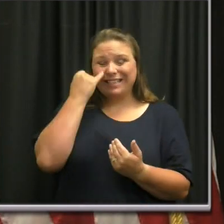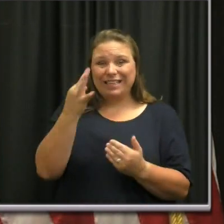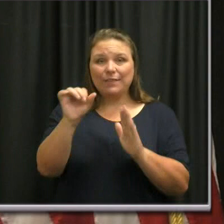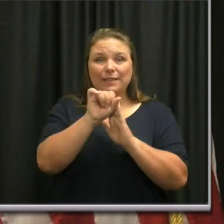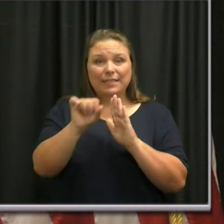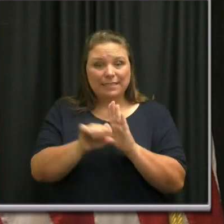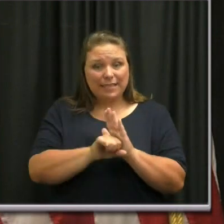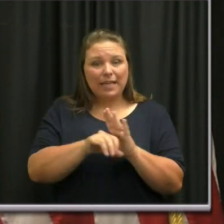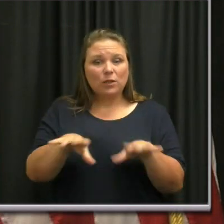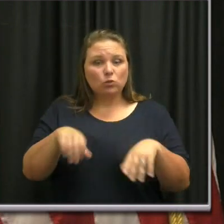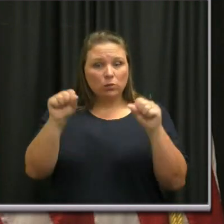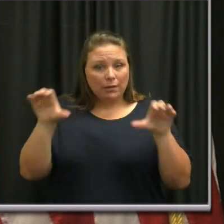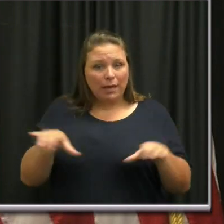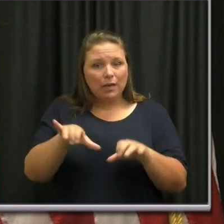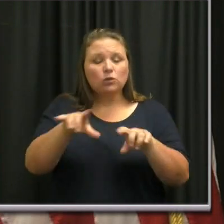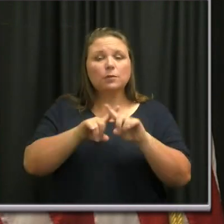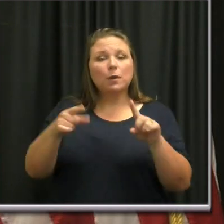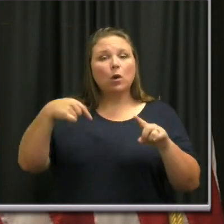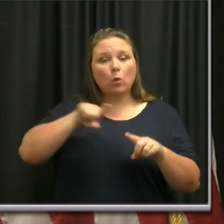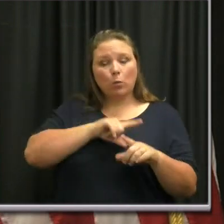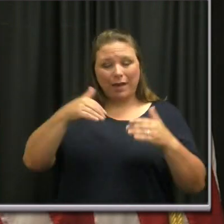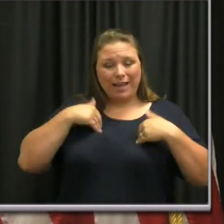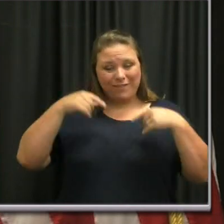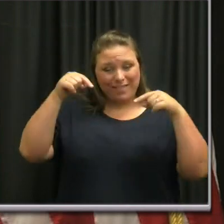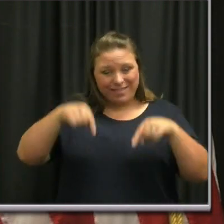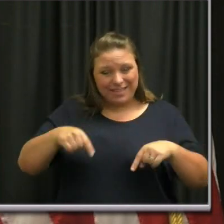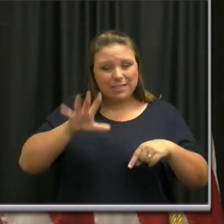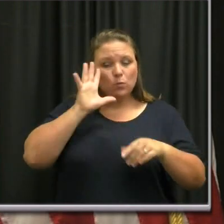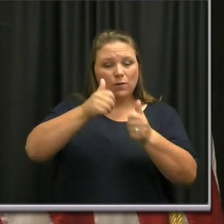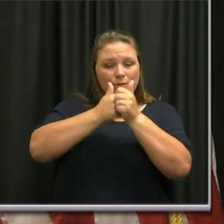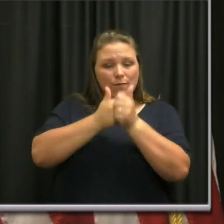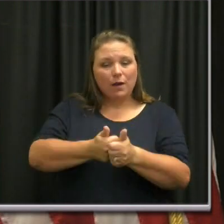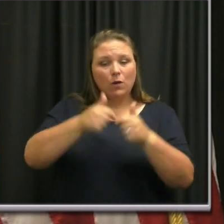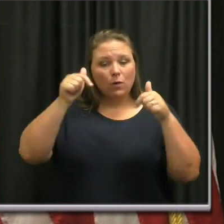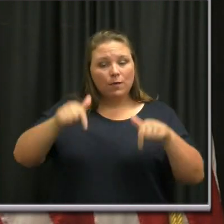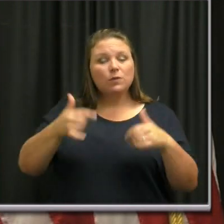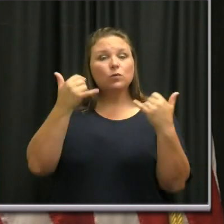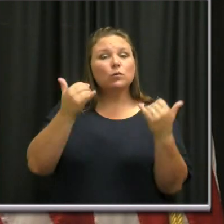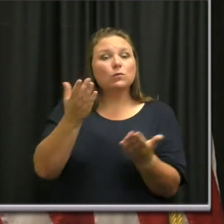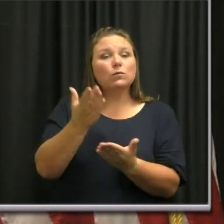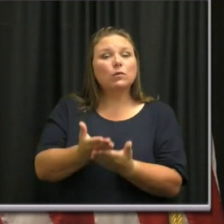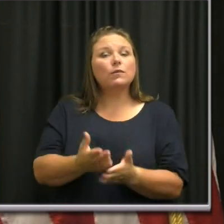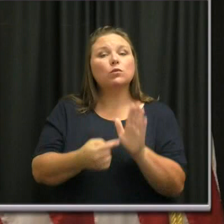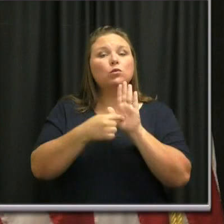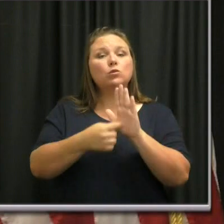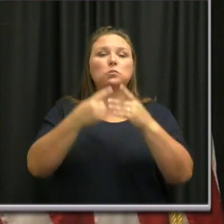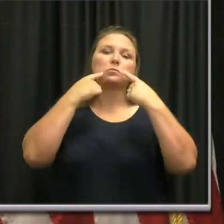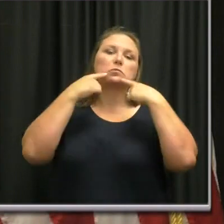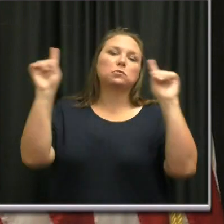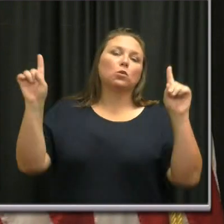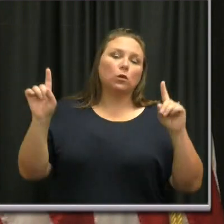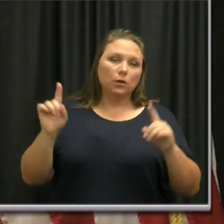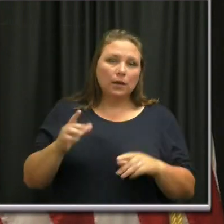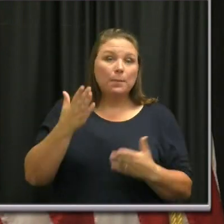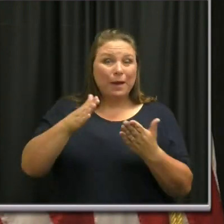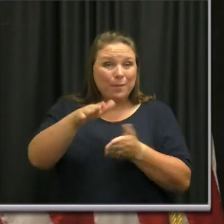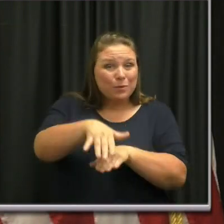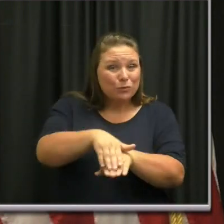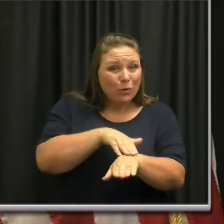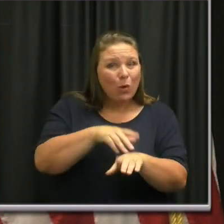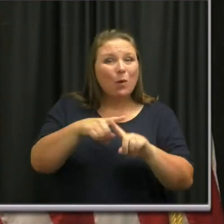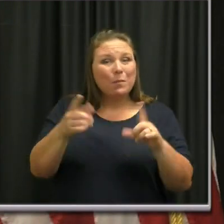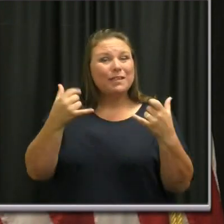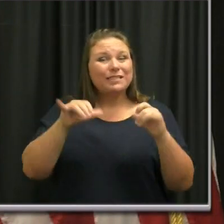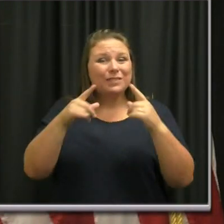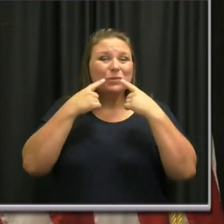action, but this is what we have and we're going to do it. And right now the evidence is that it does work slowly, but surely